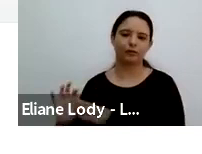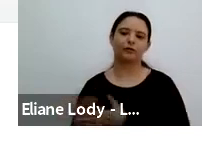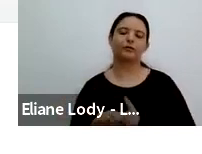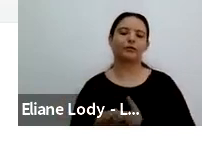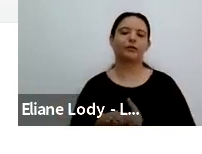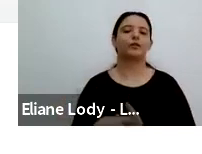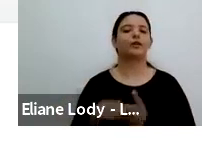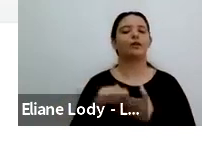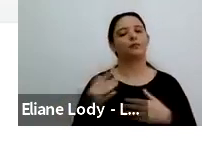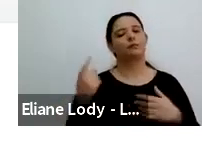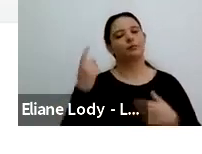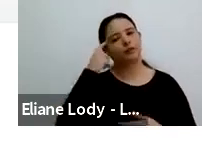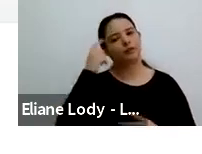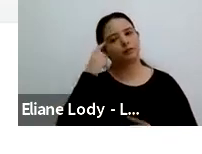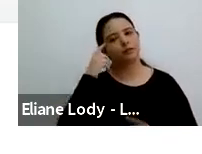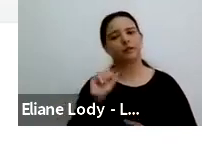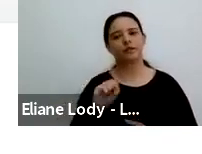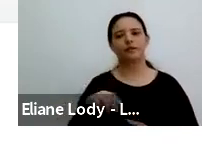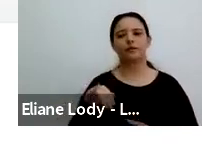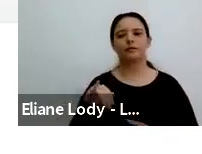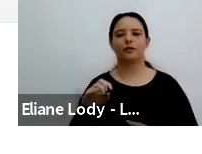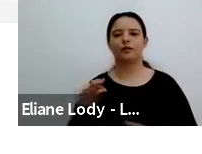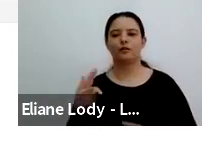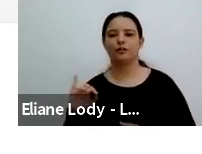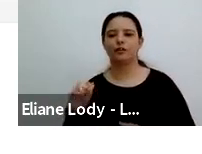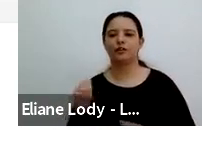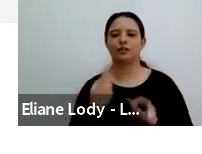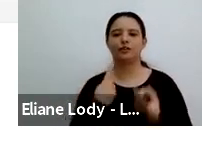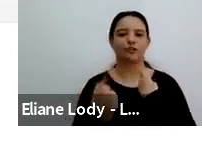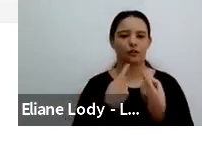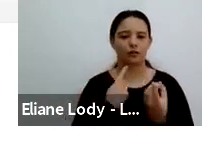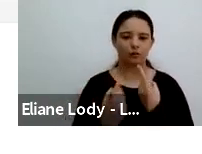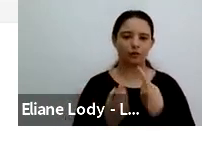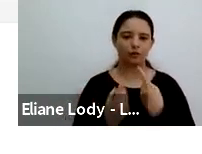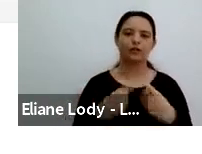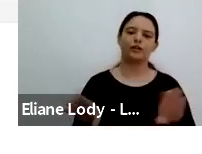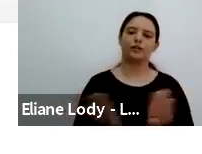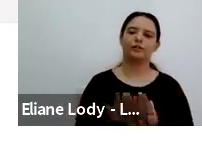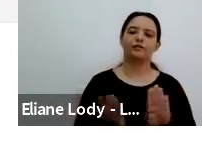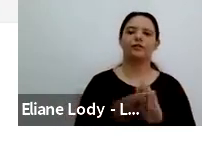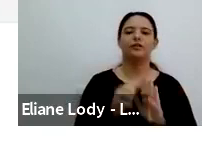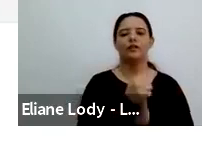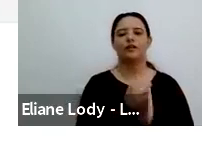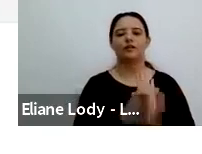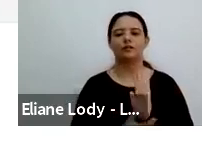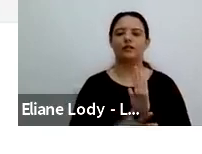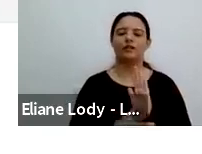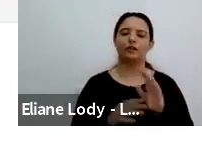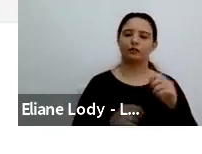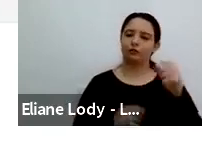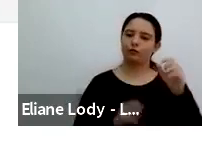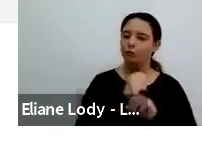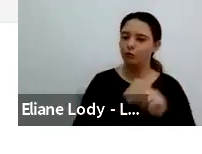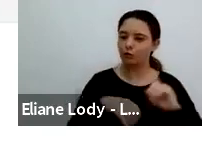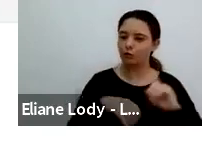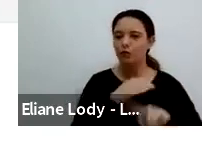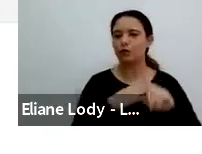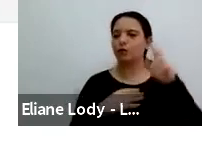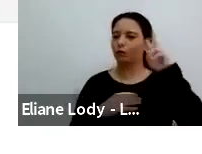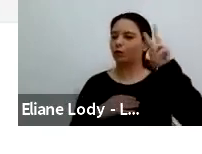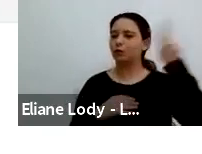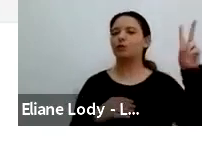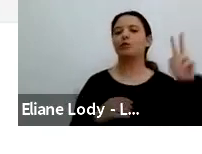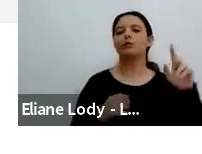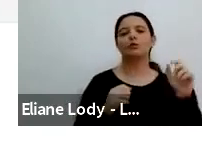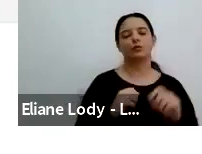work of Bakhtin and Voloshinov. And to cultural historical activity theory defined broadly, Vygotsky, Luria, but